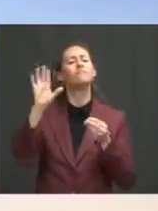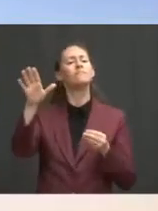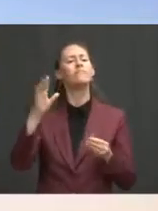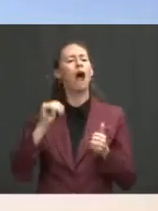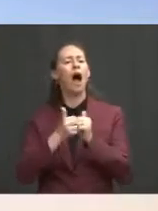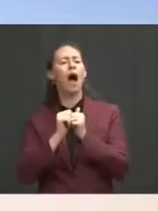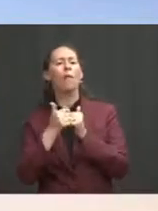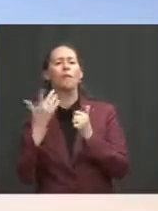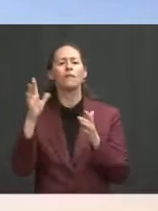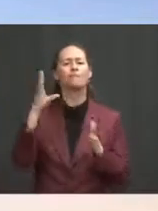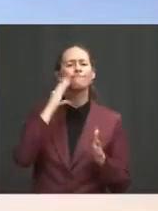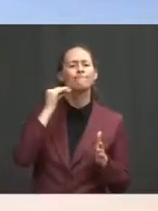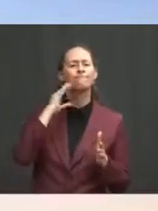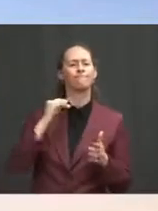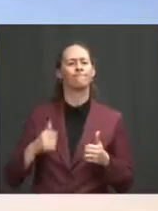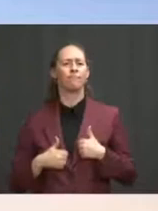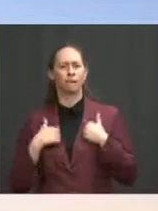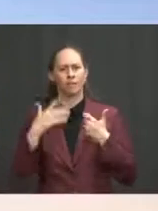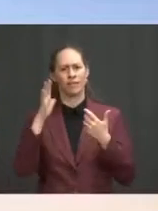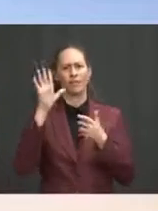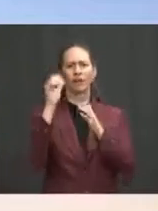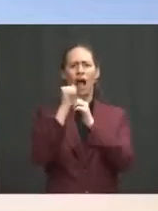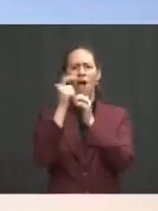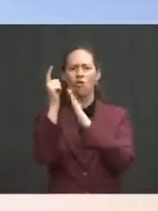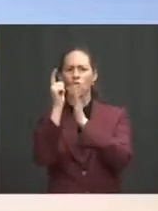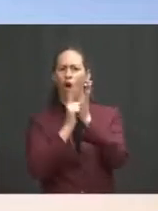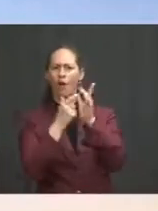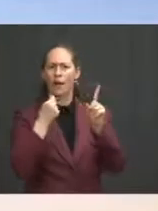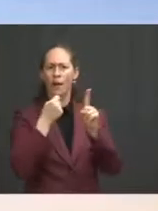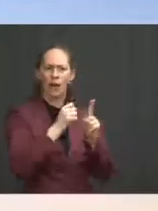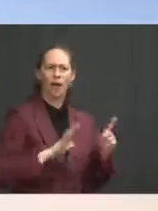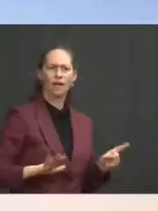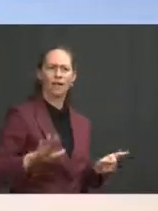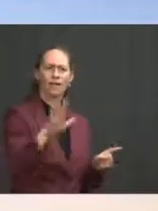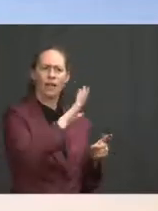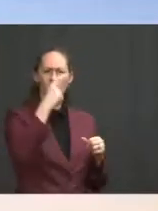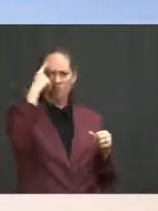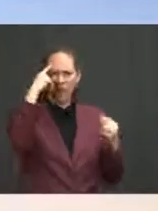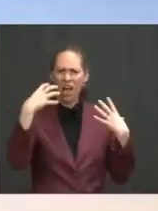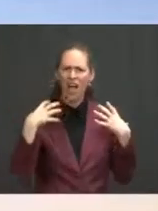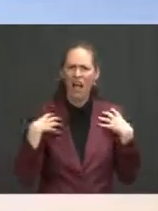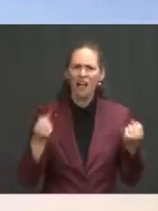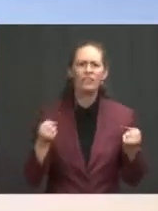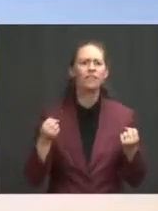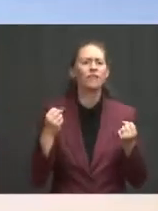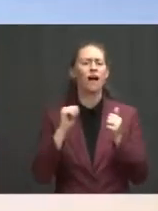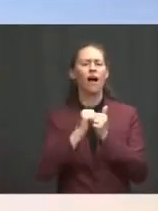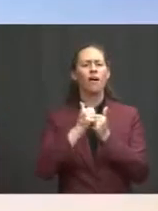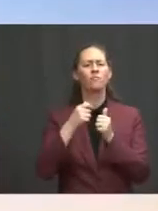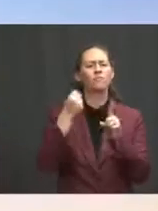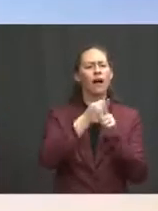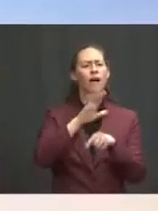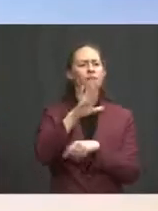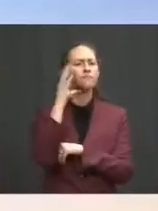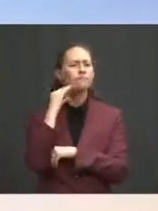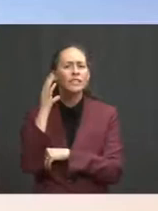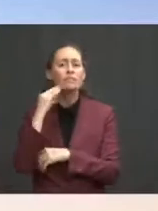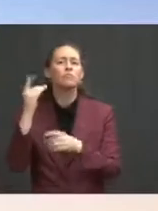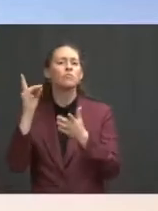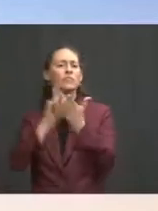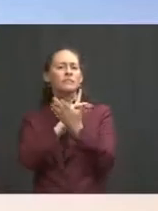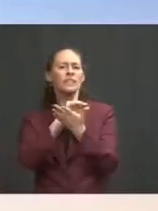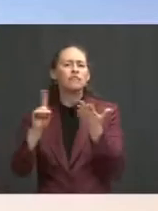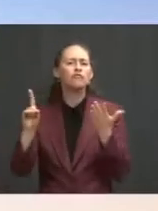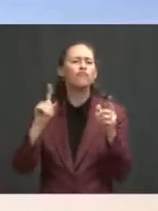legislation has had on their well-being, their experiences of multiple intersecting forms of discrimination, and best practices for